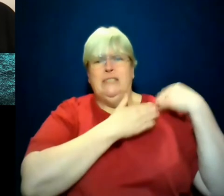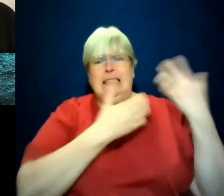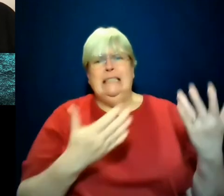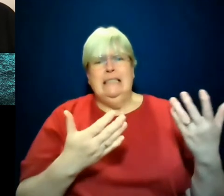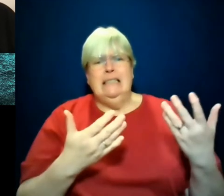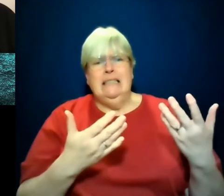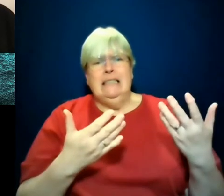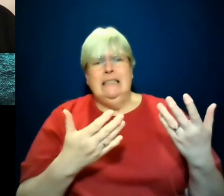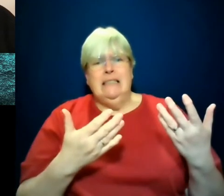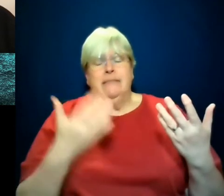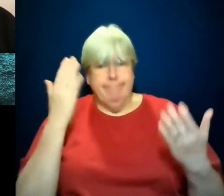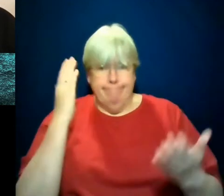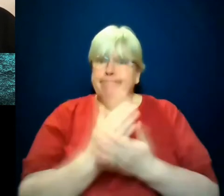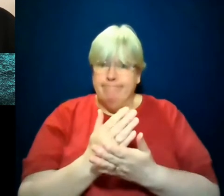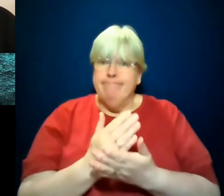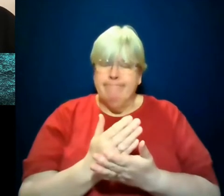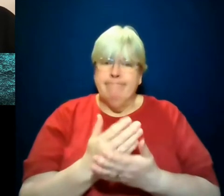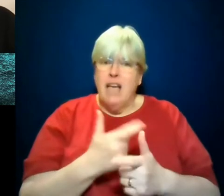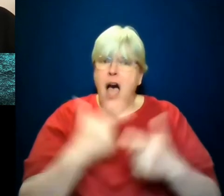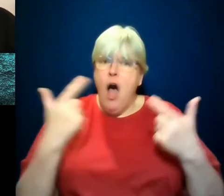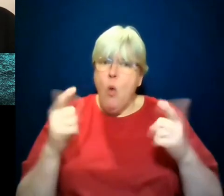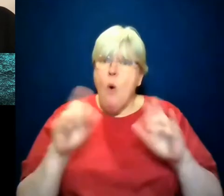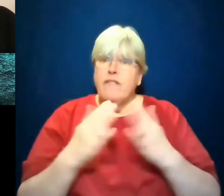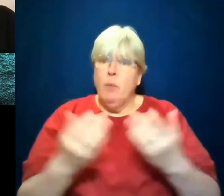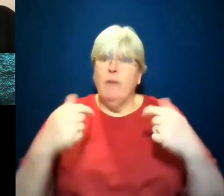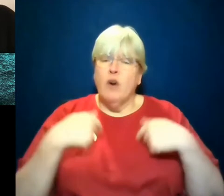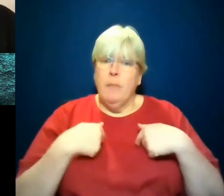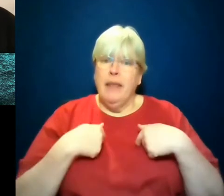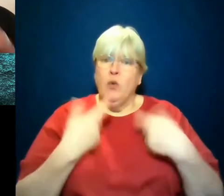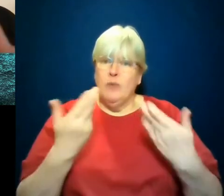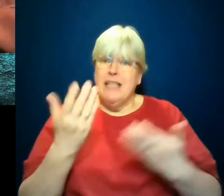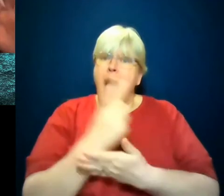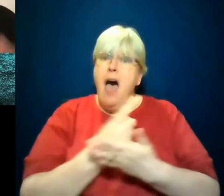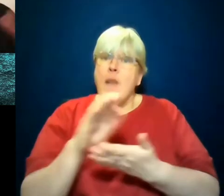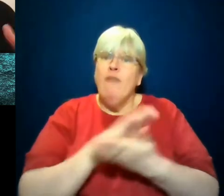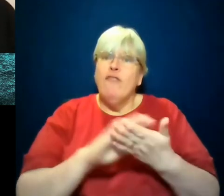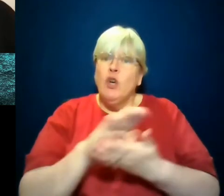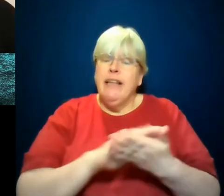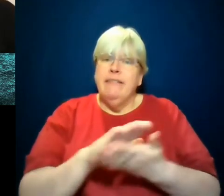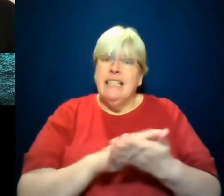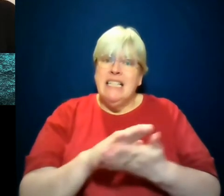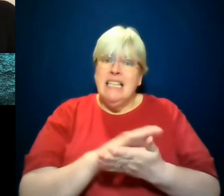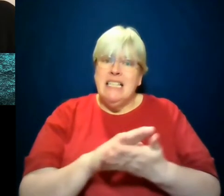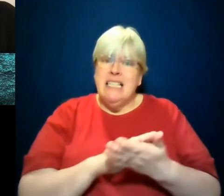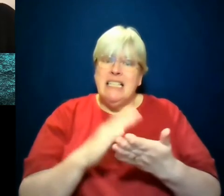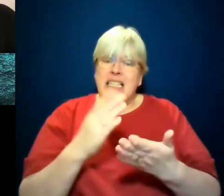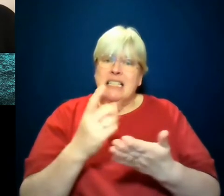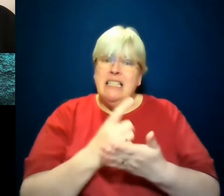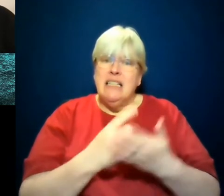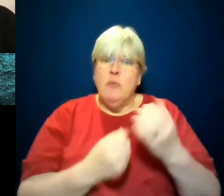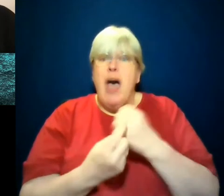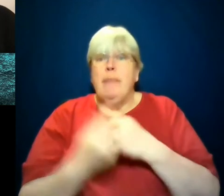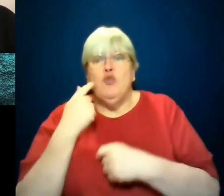Very much so. A lot of this book for me was about forgiveness, which is about, and it's about what happens tomorrow.